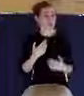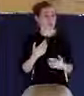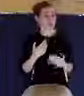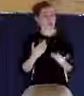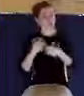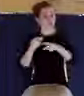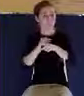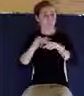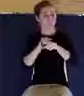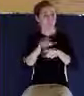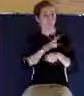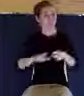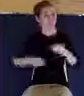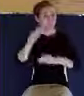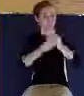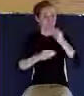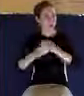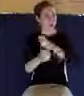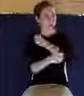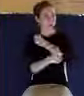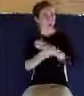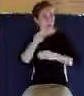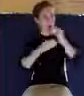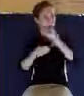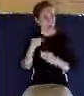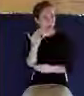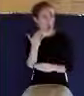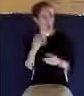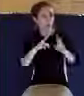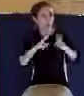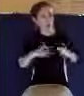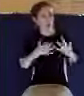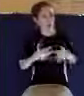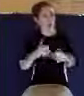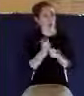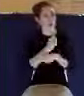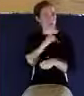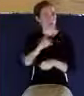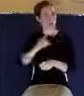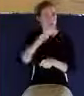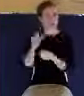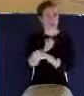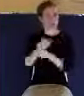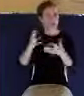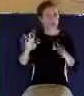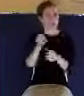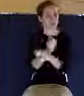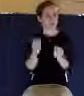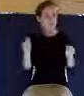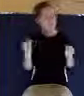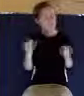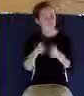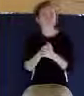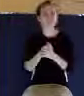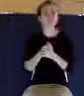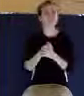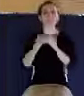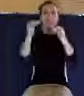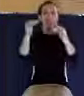examination to make sure that we're in Christ. But another reason is because they can't seem to accept forgiveness.